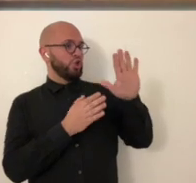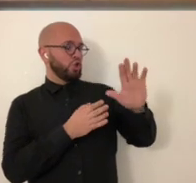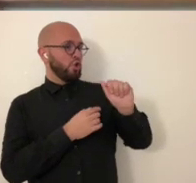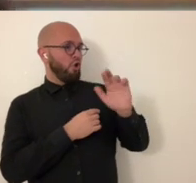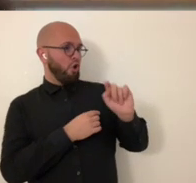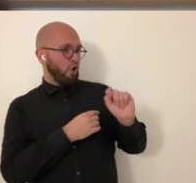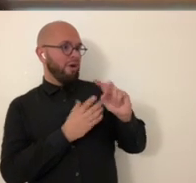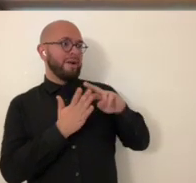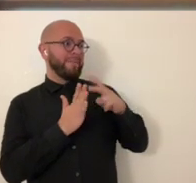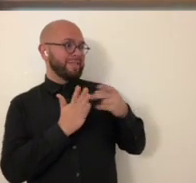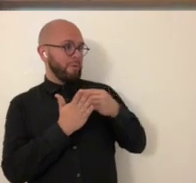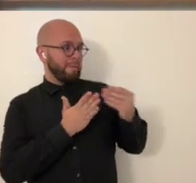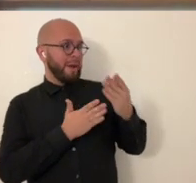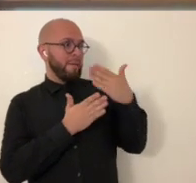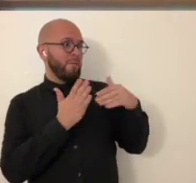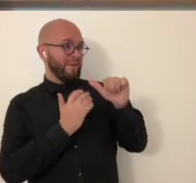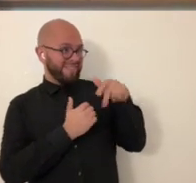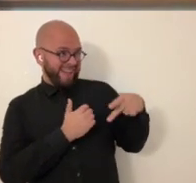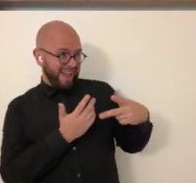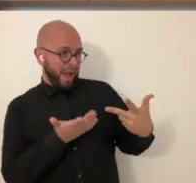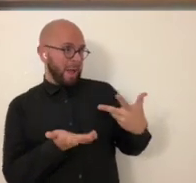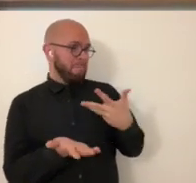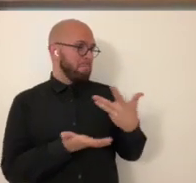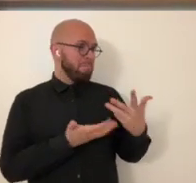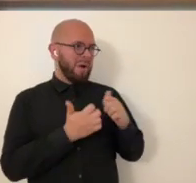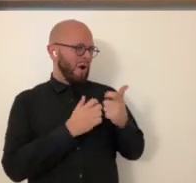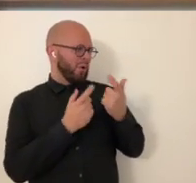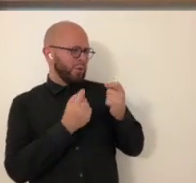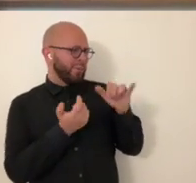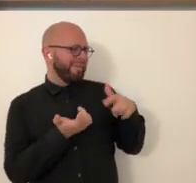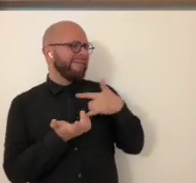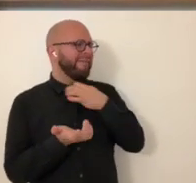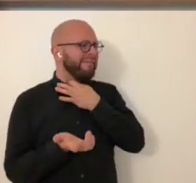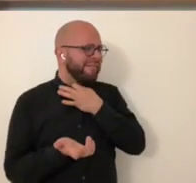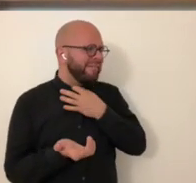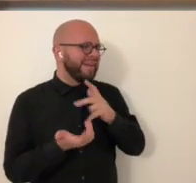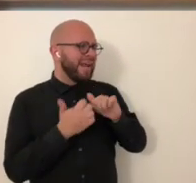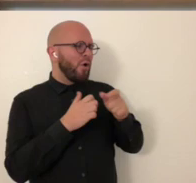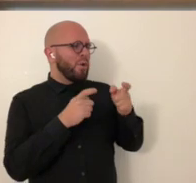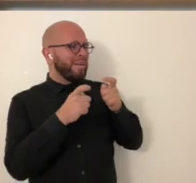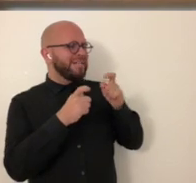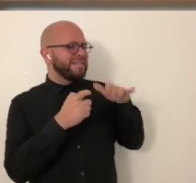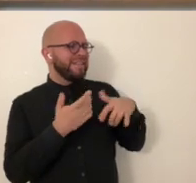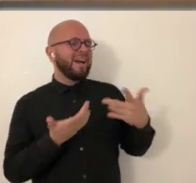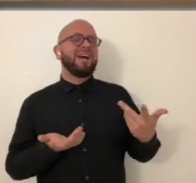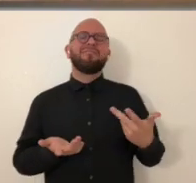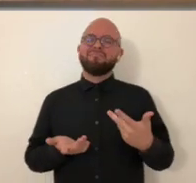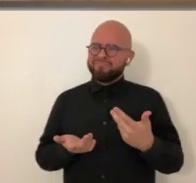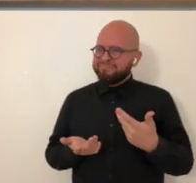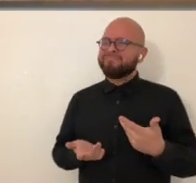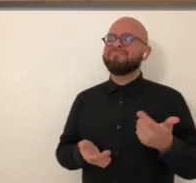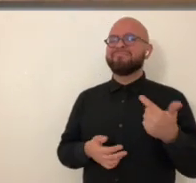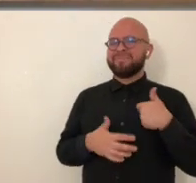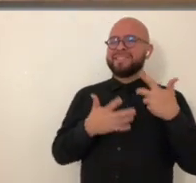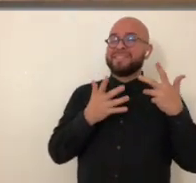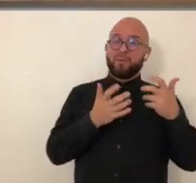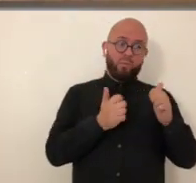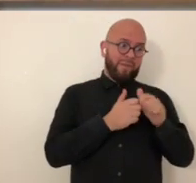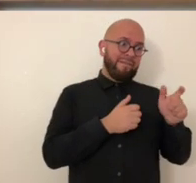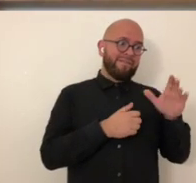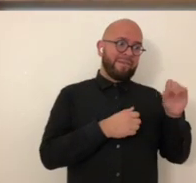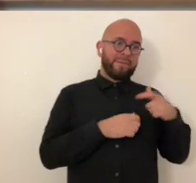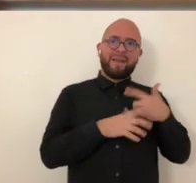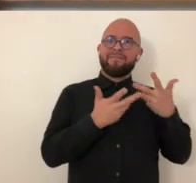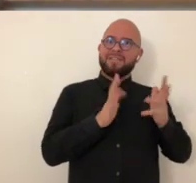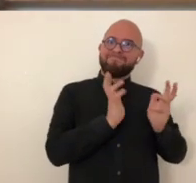it in terms of if somebody is purchasing your piece are they purchasing part of the app are they you know how are you doing that how are you